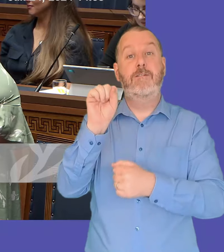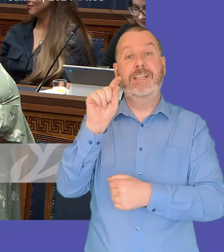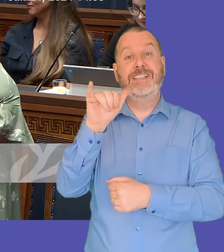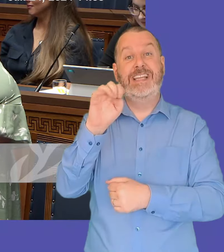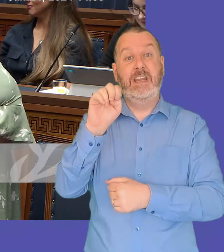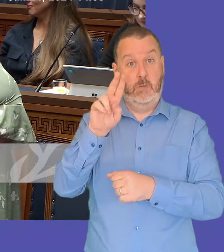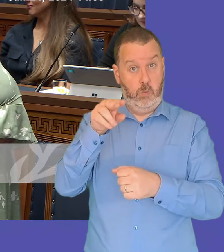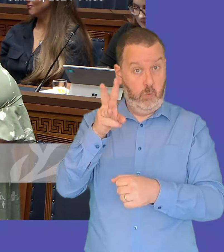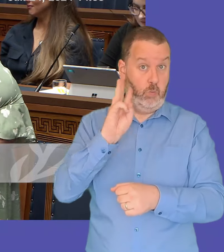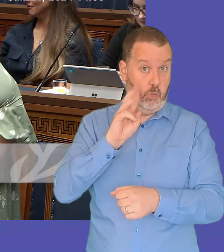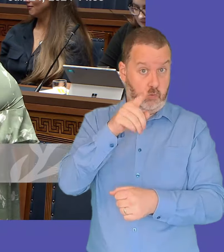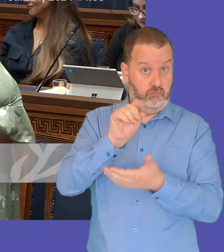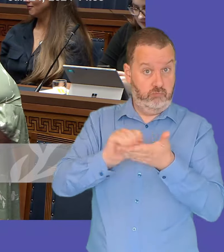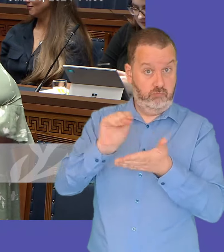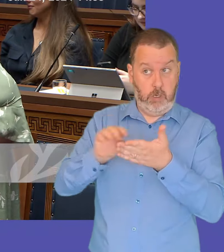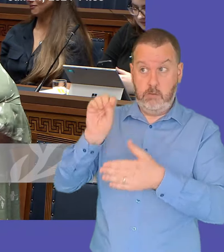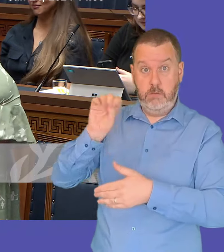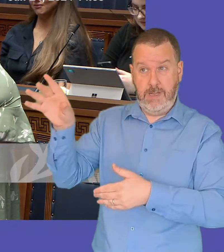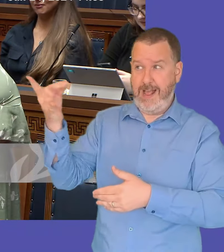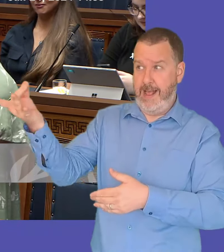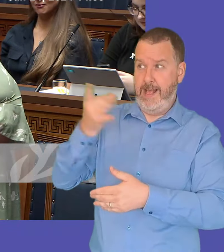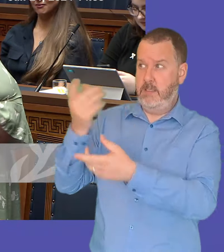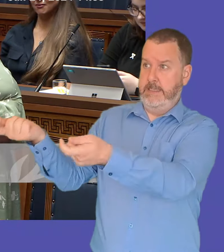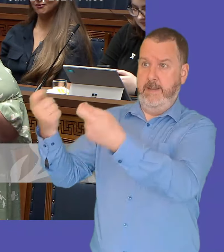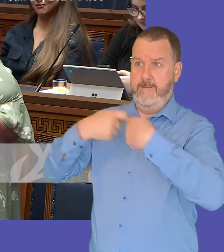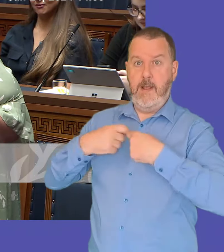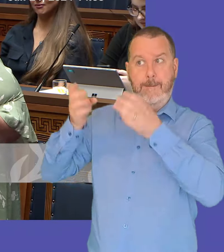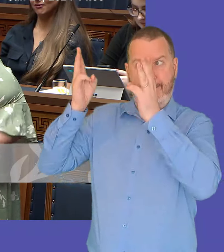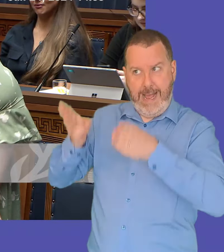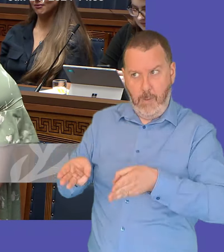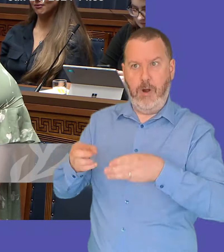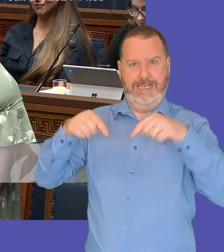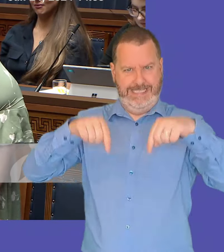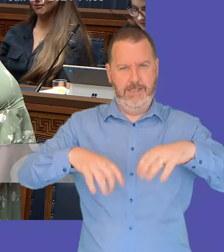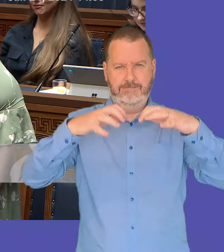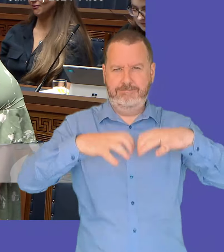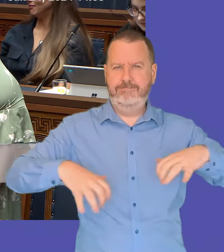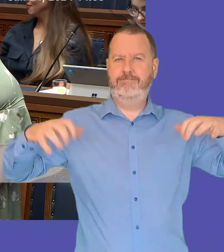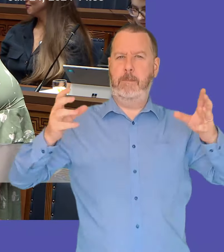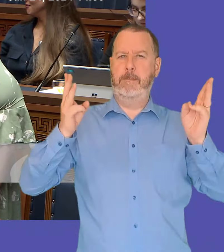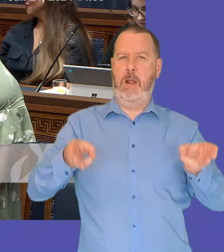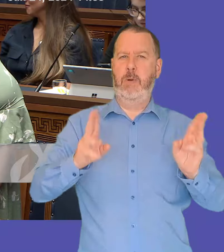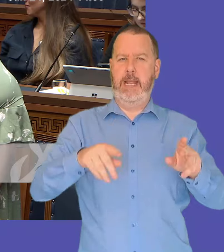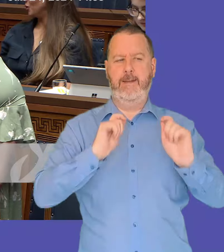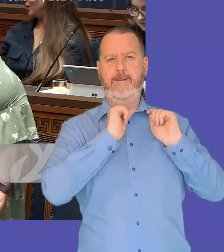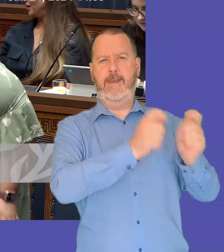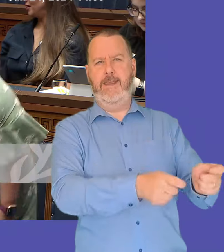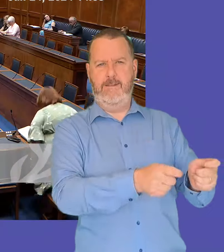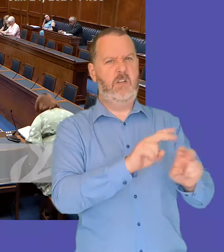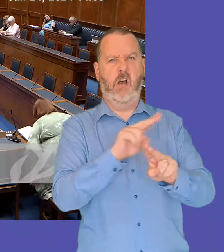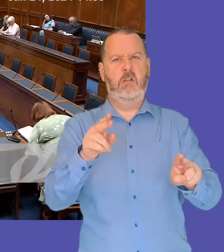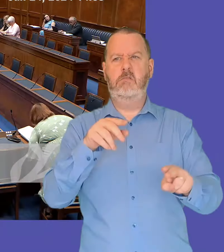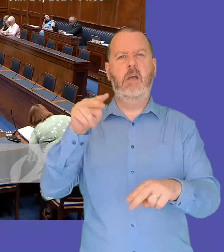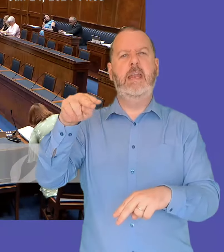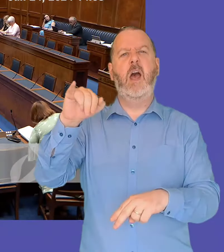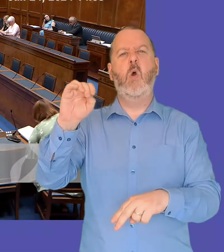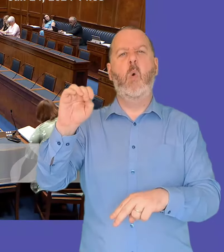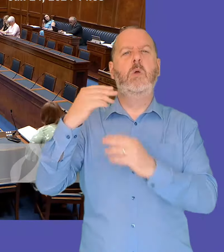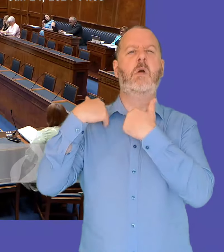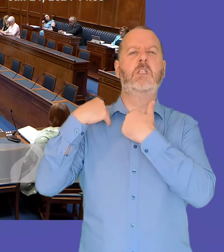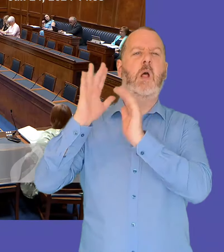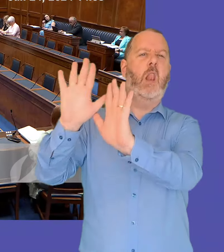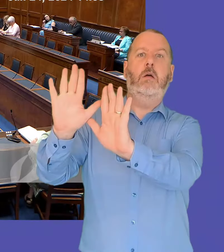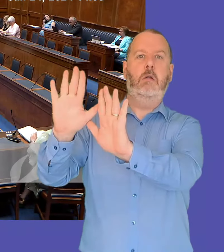to bring in votes 16 here be devolved to this house rather than it be and still being sitting with the mio first minister